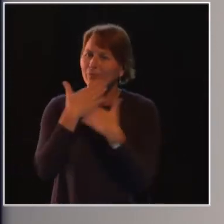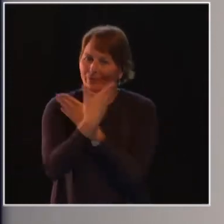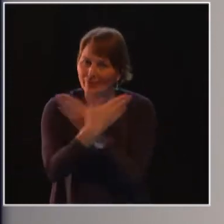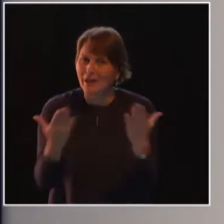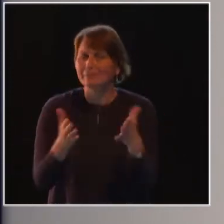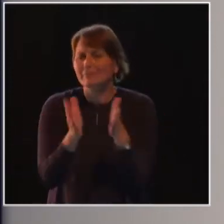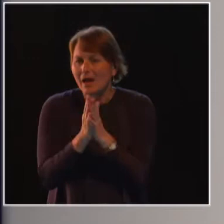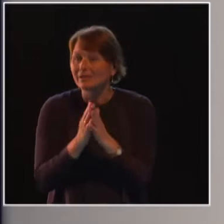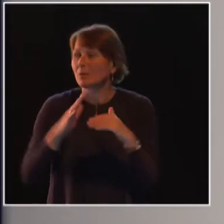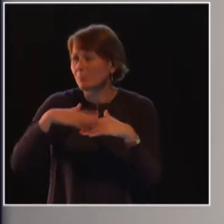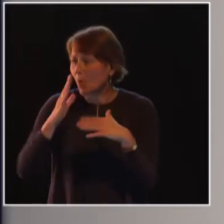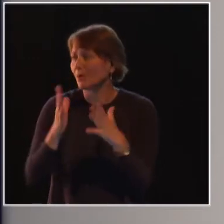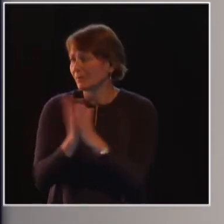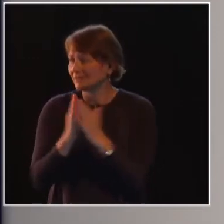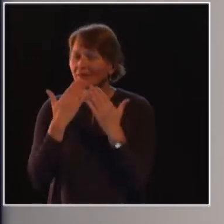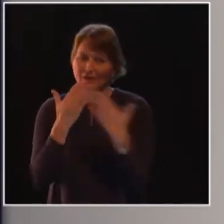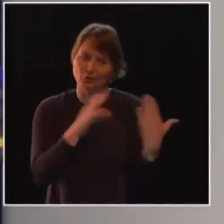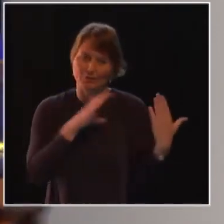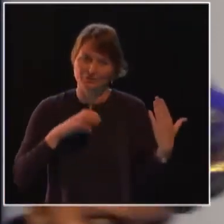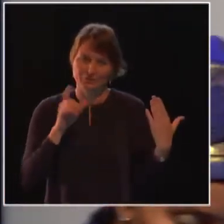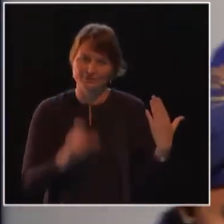we ask you to do more. Thank you, Commissioner.